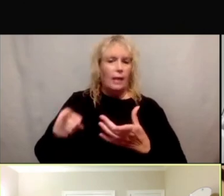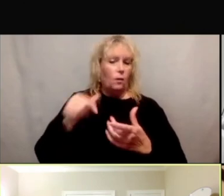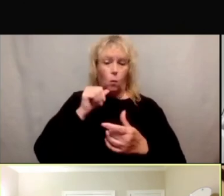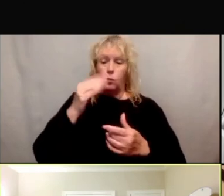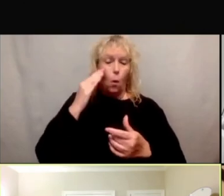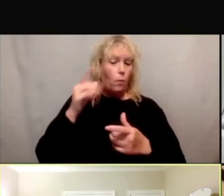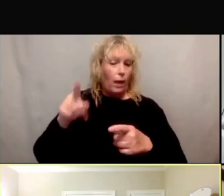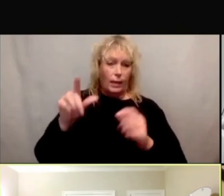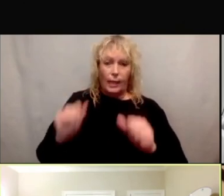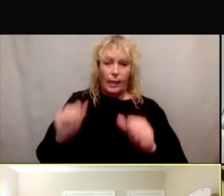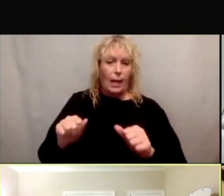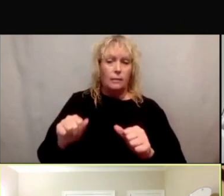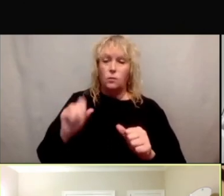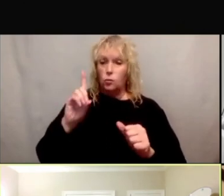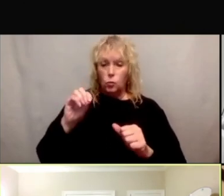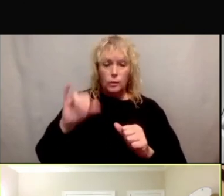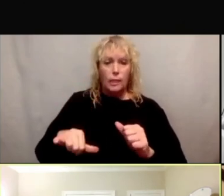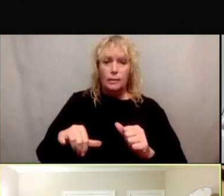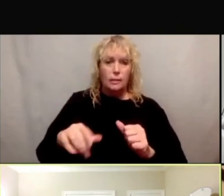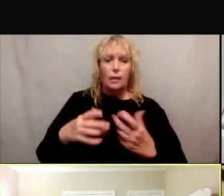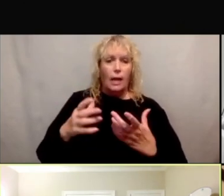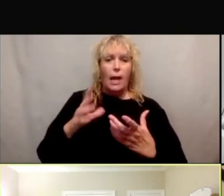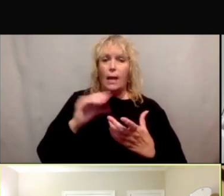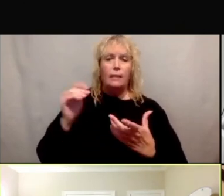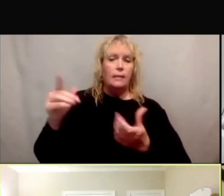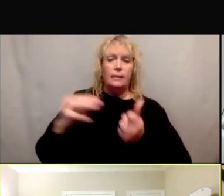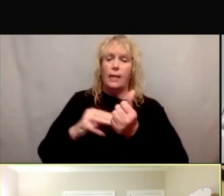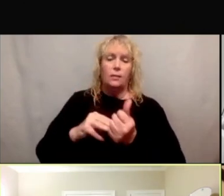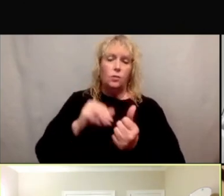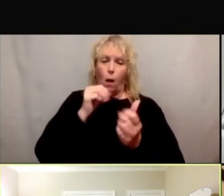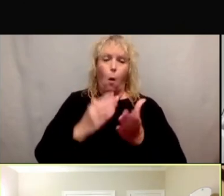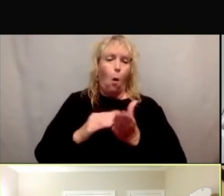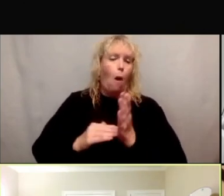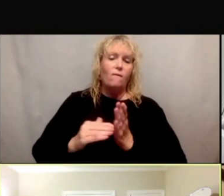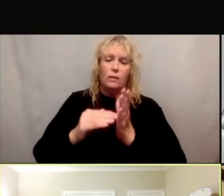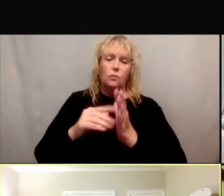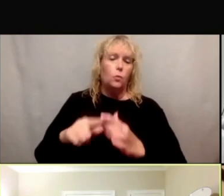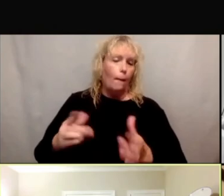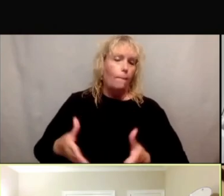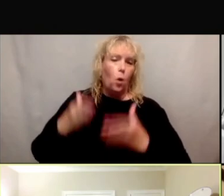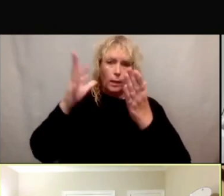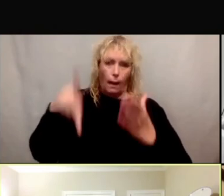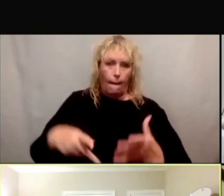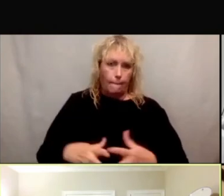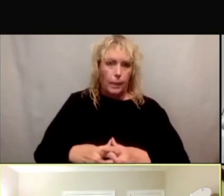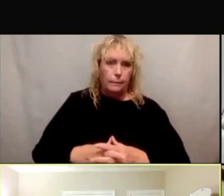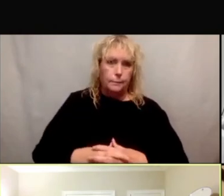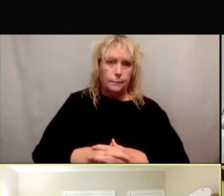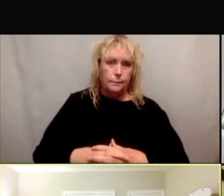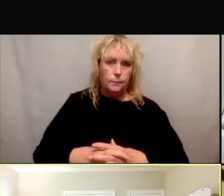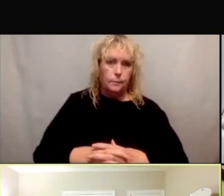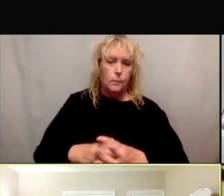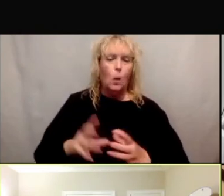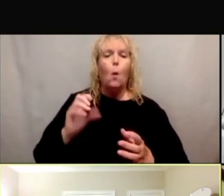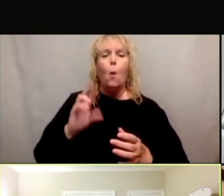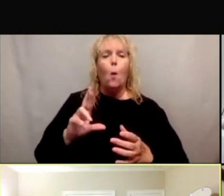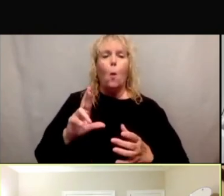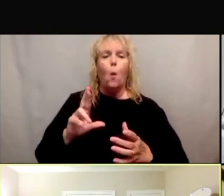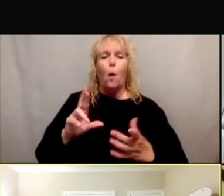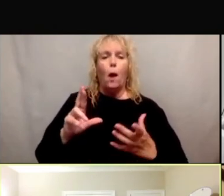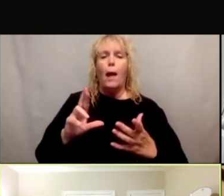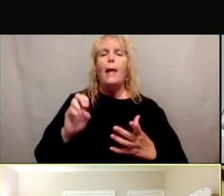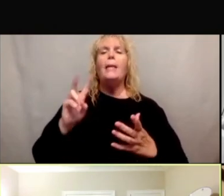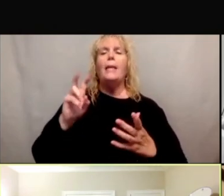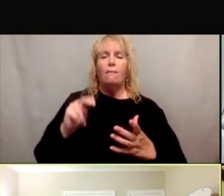provider to bring this up, which doesn't happen often, or even where they can begin